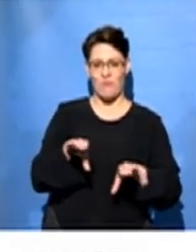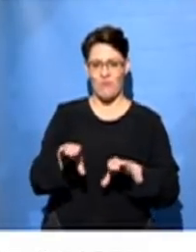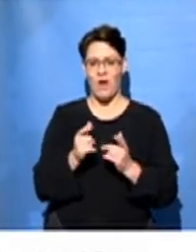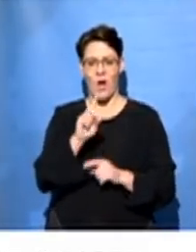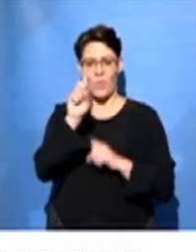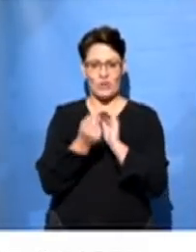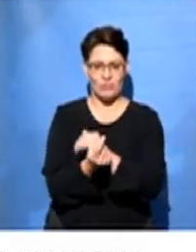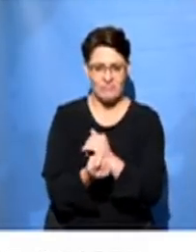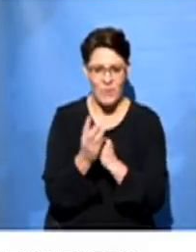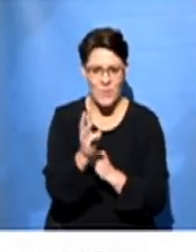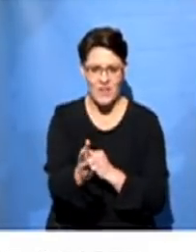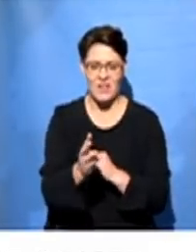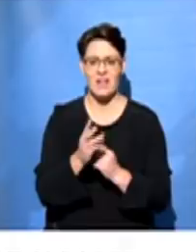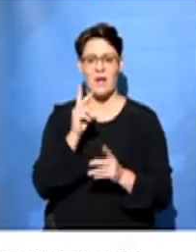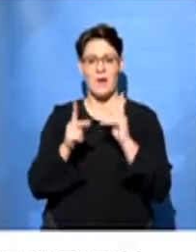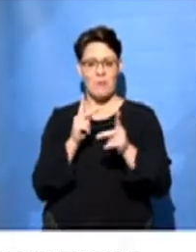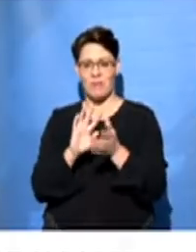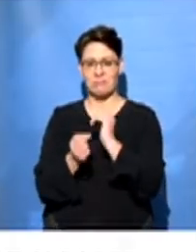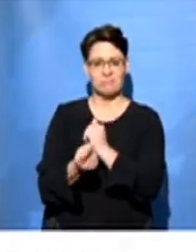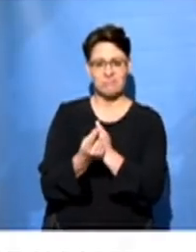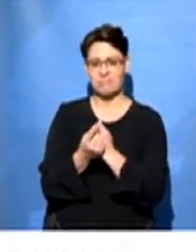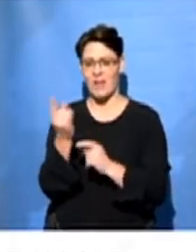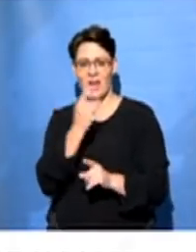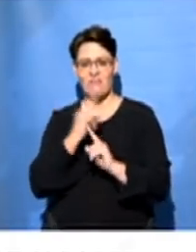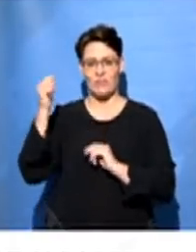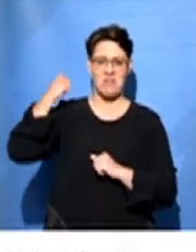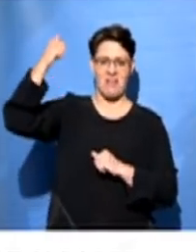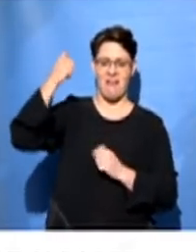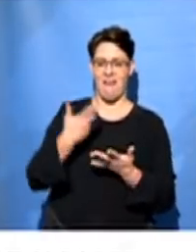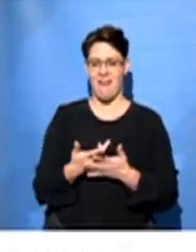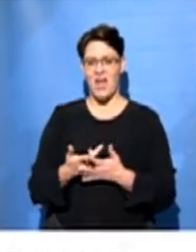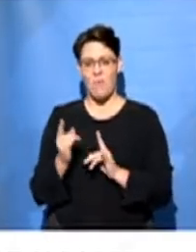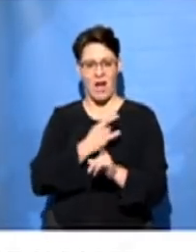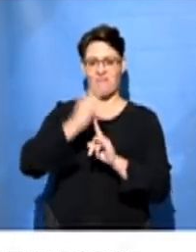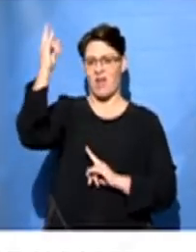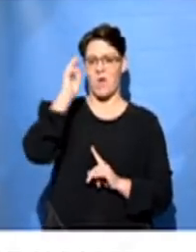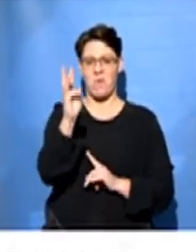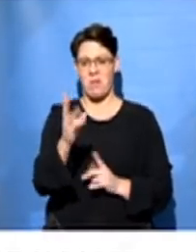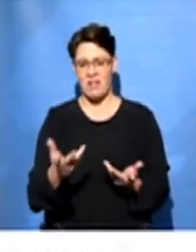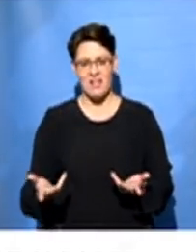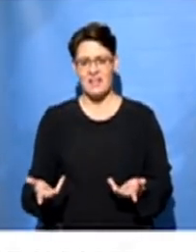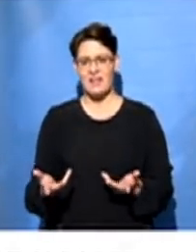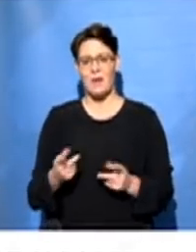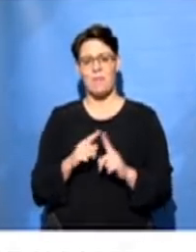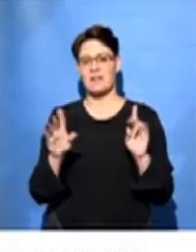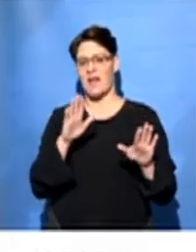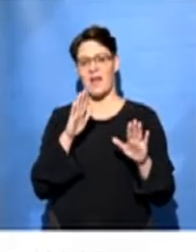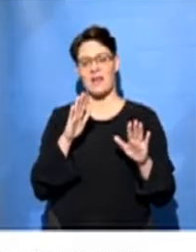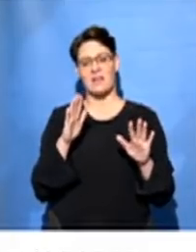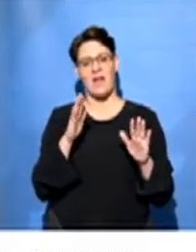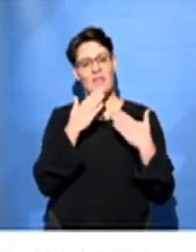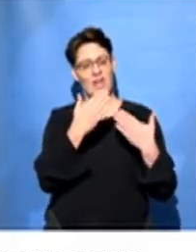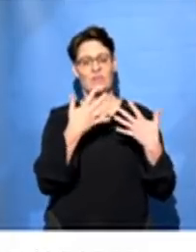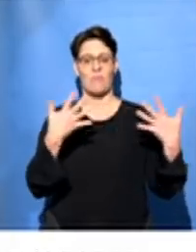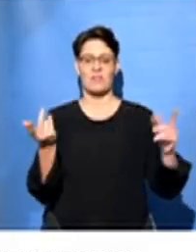Questions are going to be raised. People are going to be raising victory signs, predicting victories and so on and so forth. But thanks so,